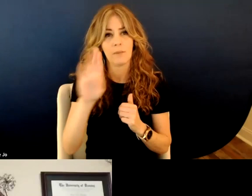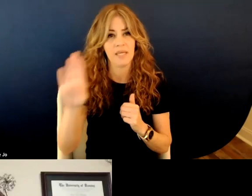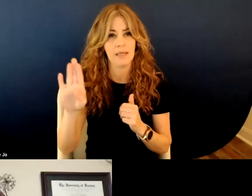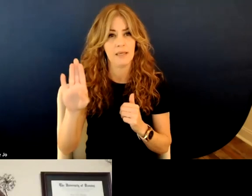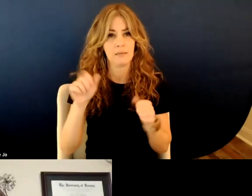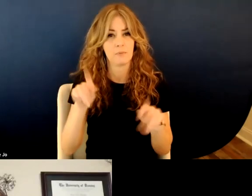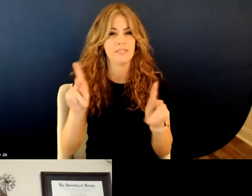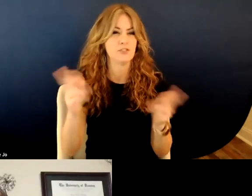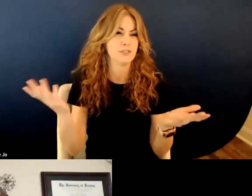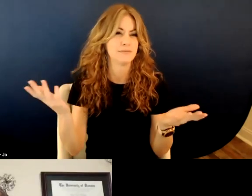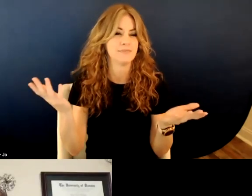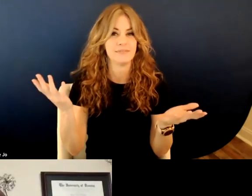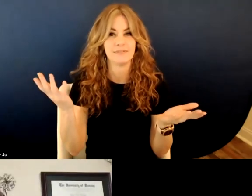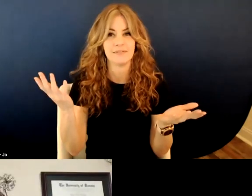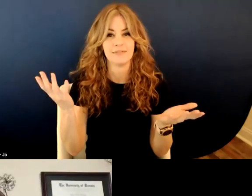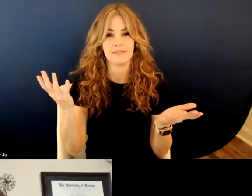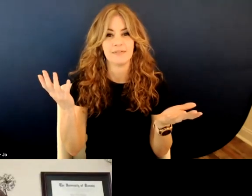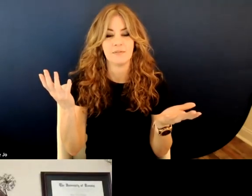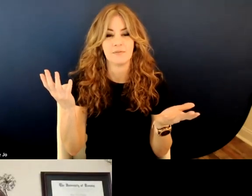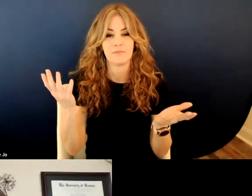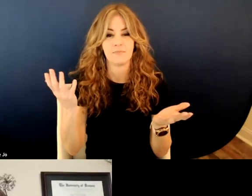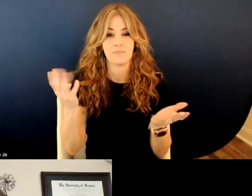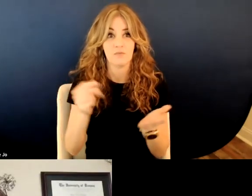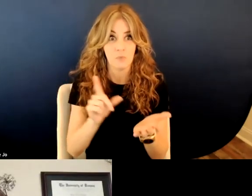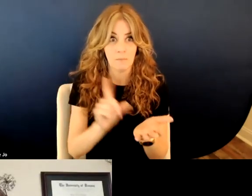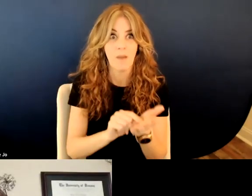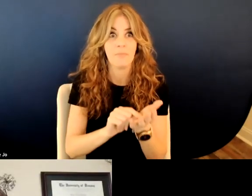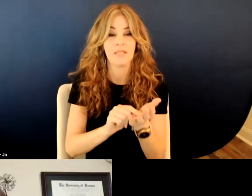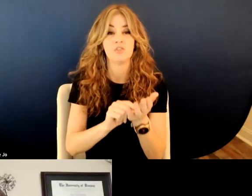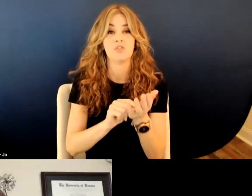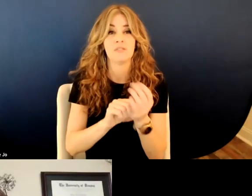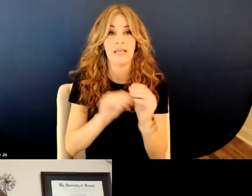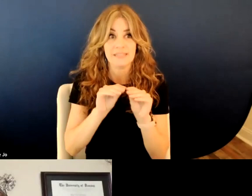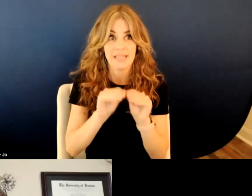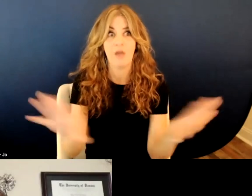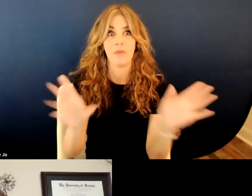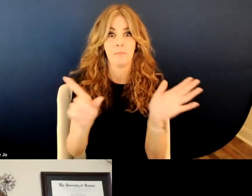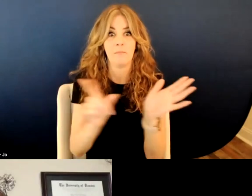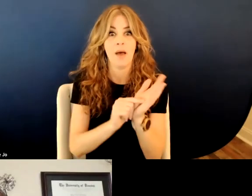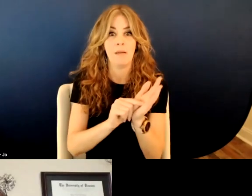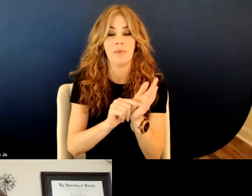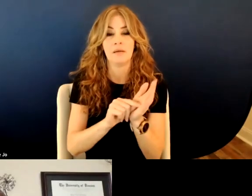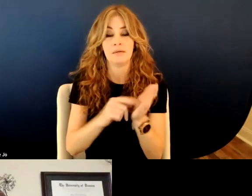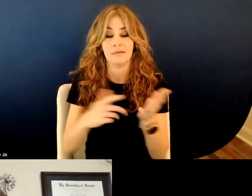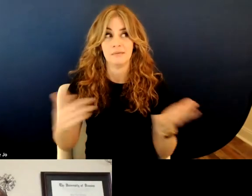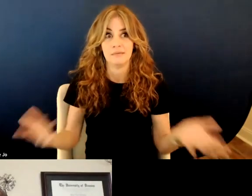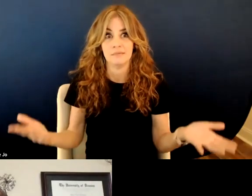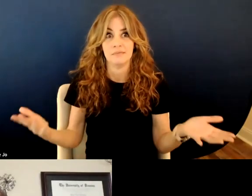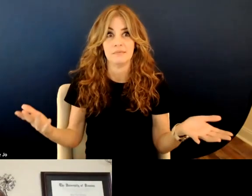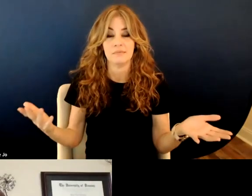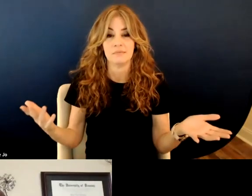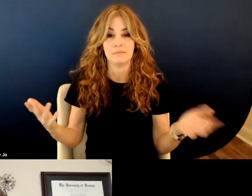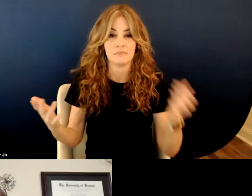Yeah, because, you know, once you publish, it goes out there, it's out there, the card is out of the bag and the